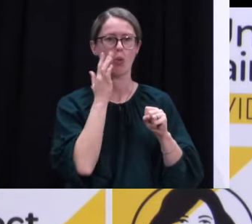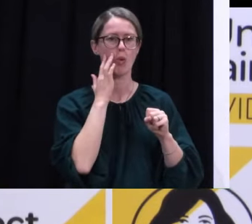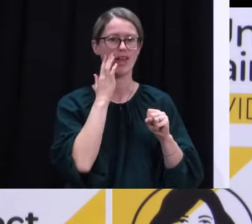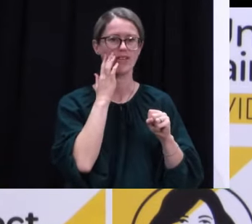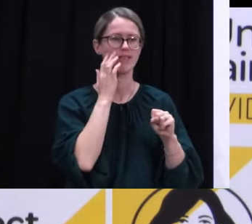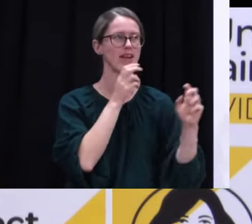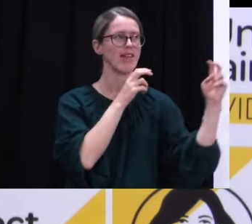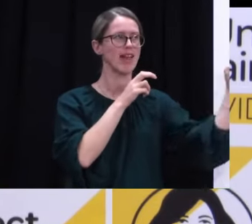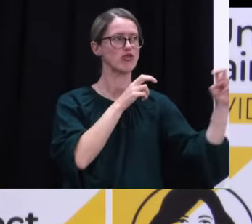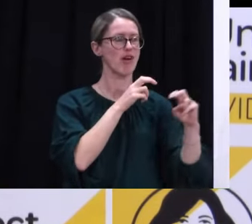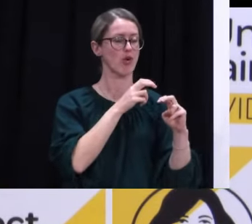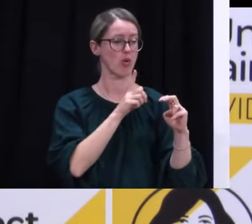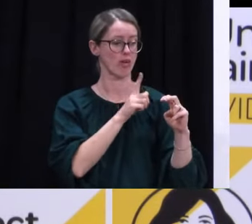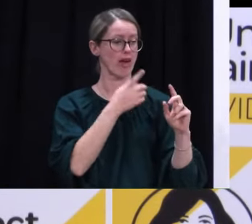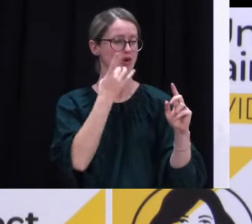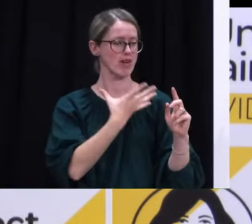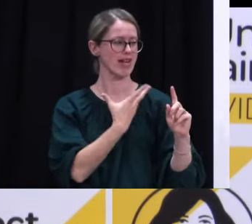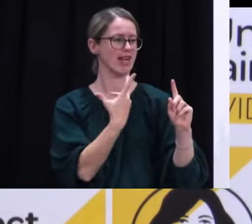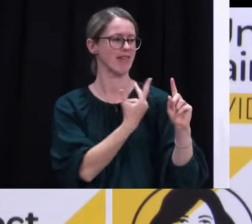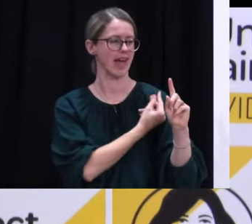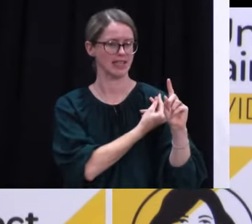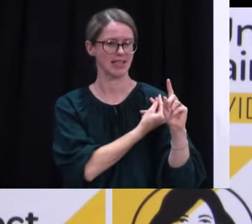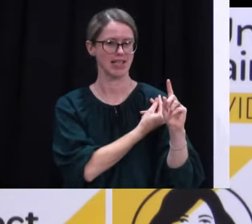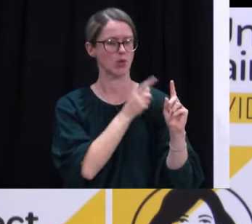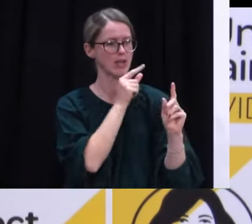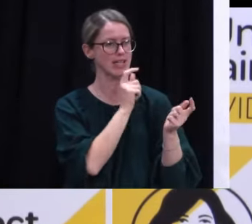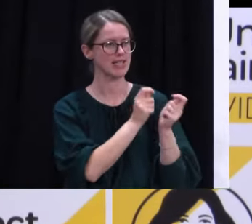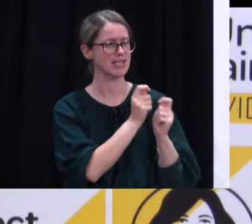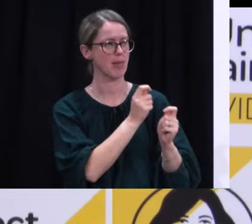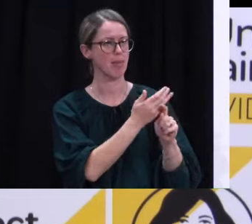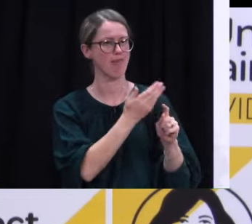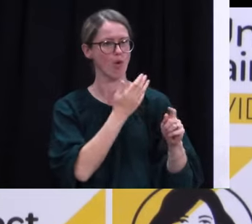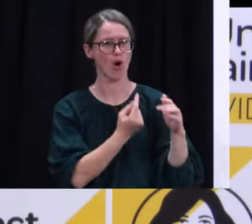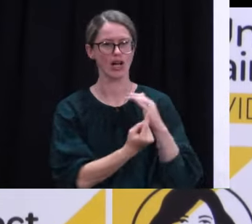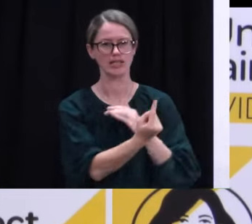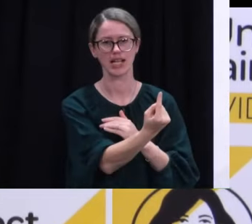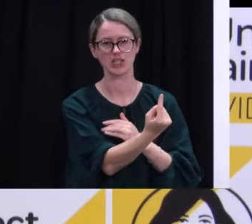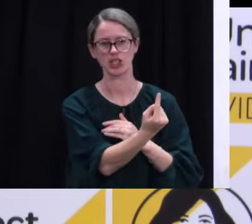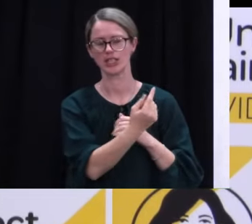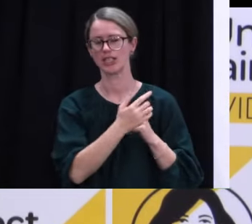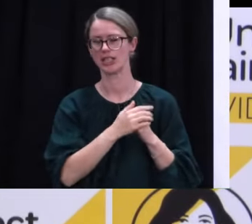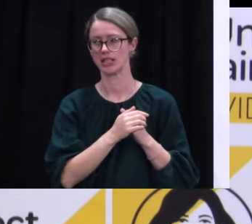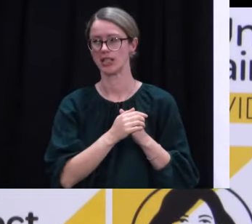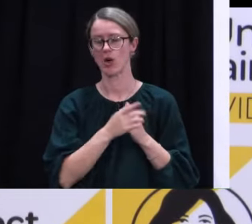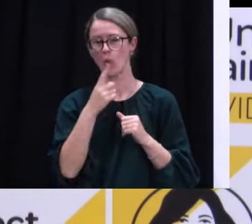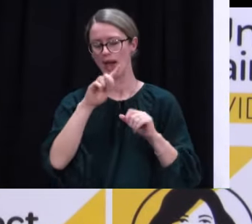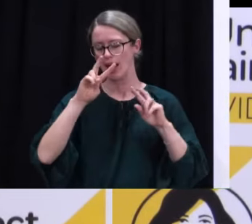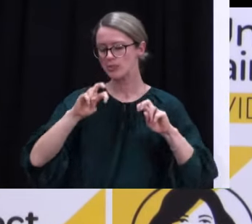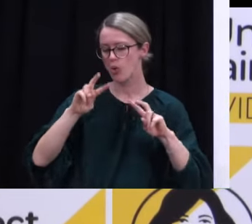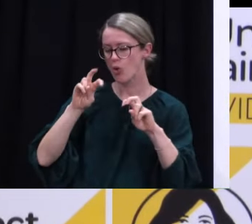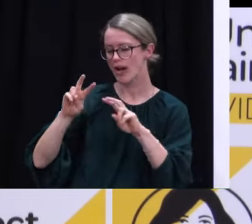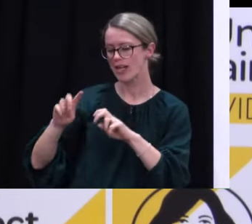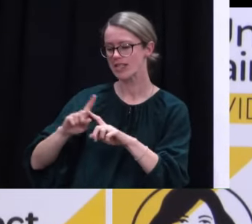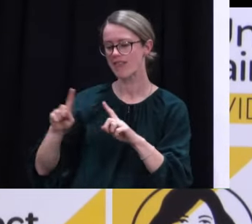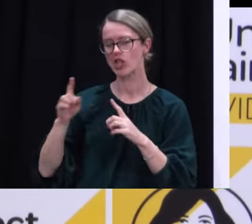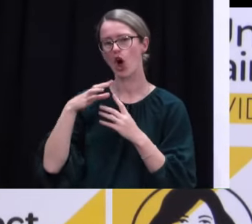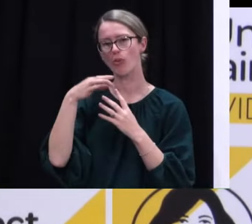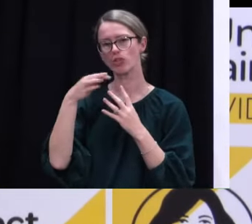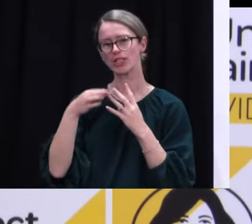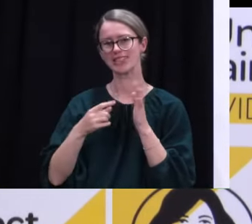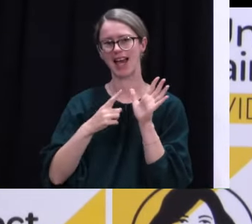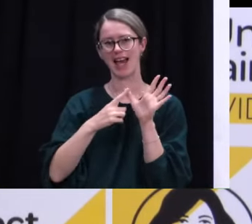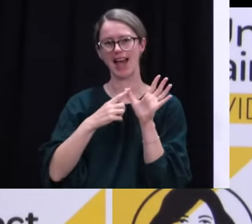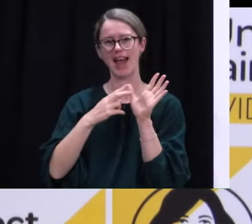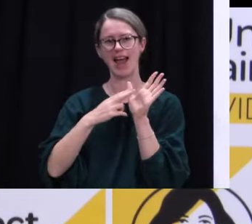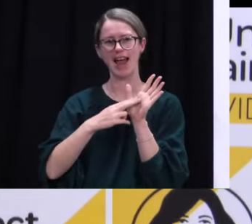tested on re-entry before they go into isolation. So, we are exploring those possibilities. But antigen